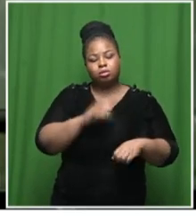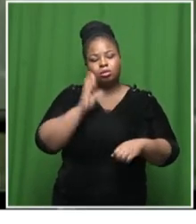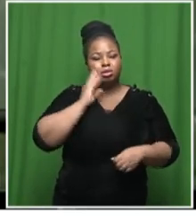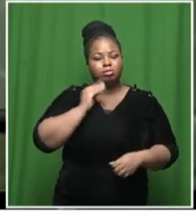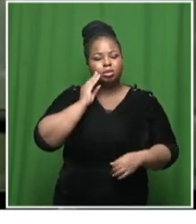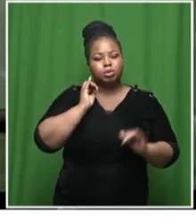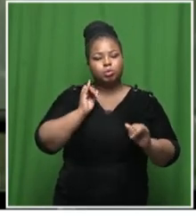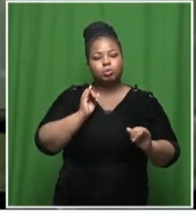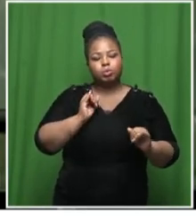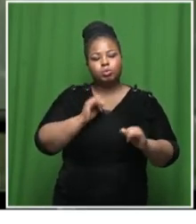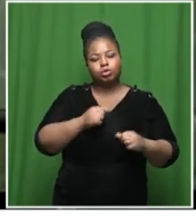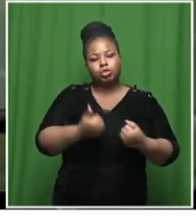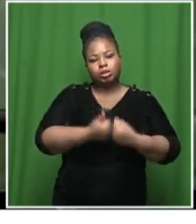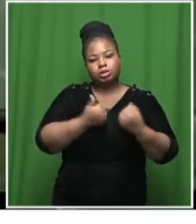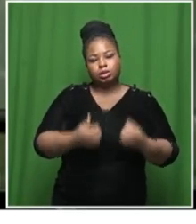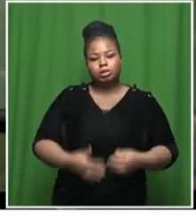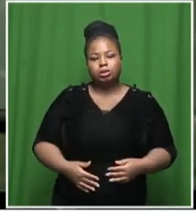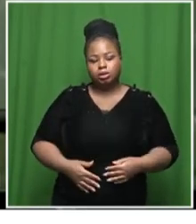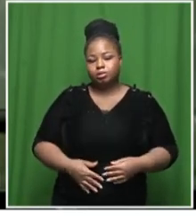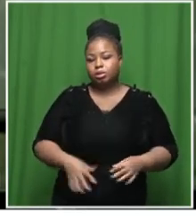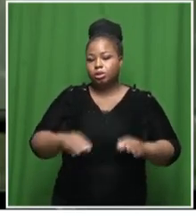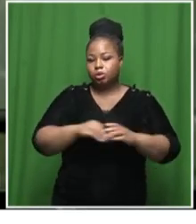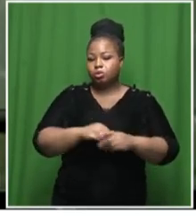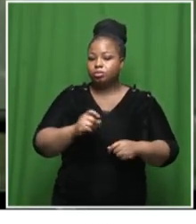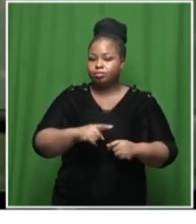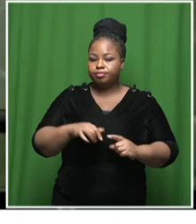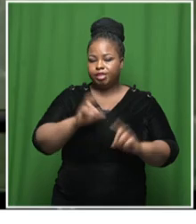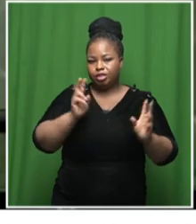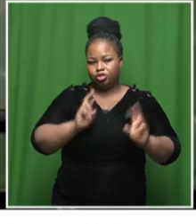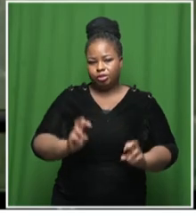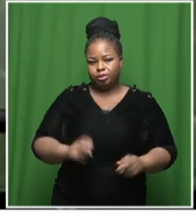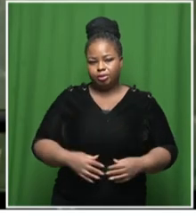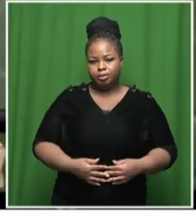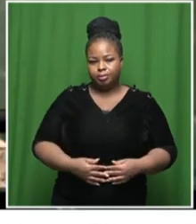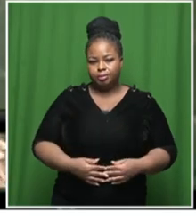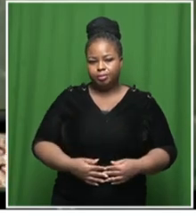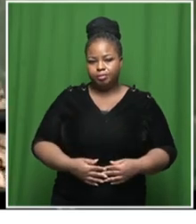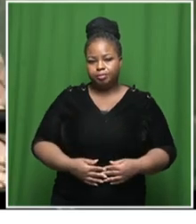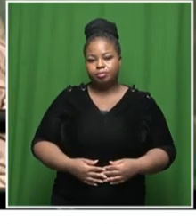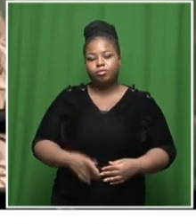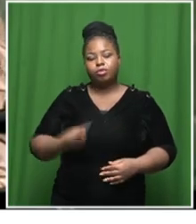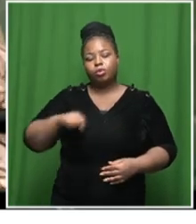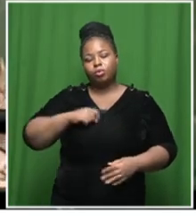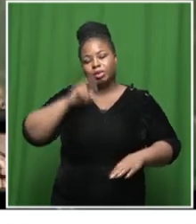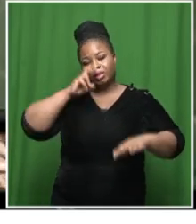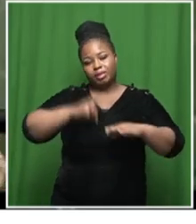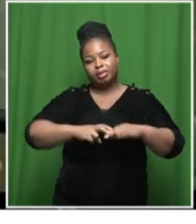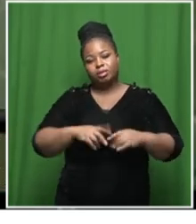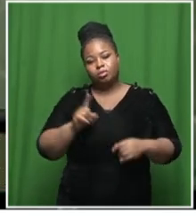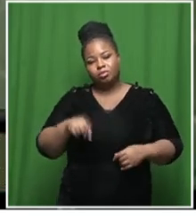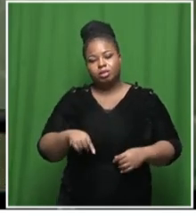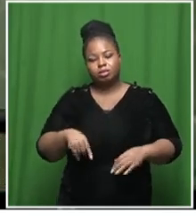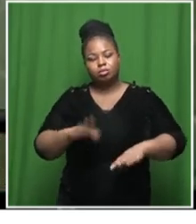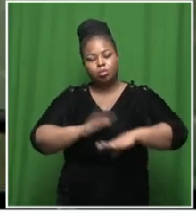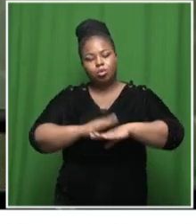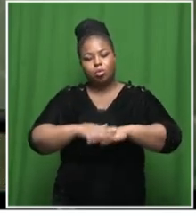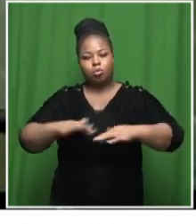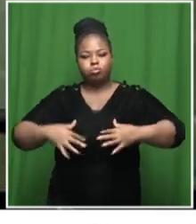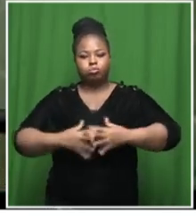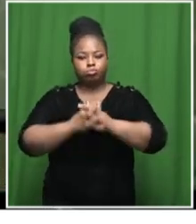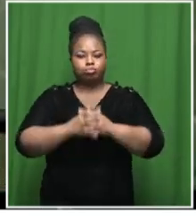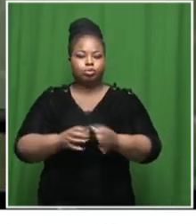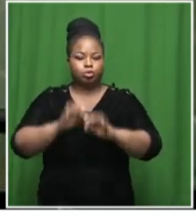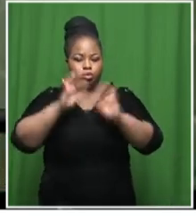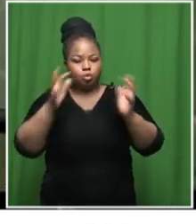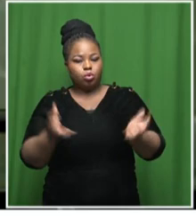development challenges including in our energy sector we need to together collectively address